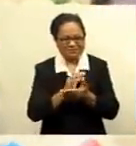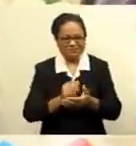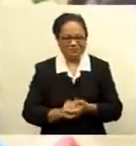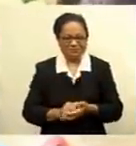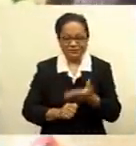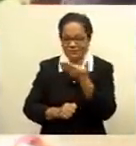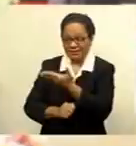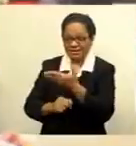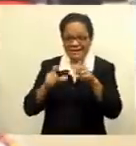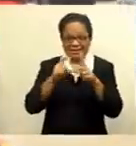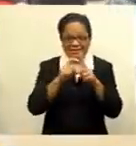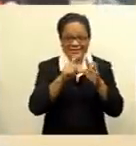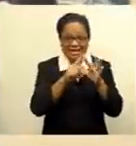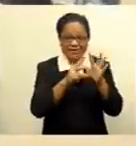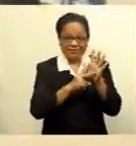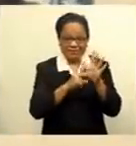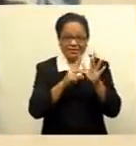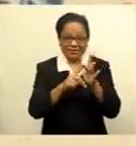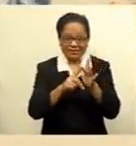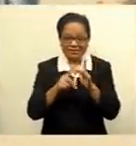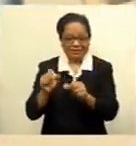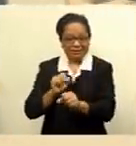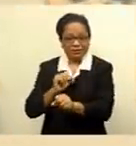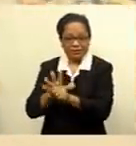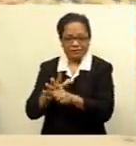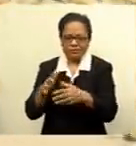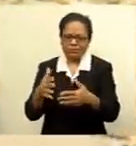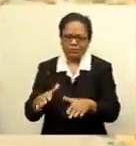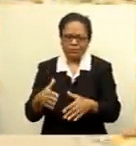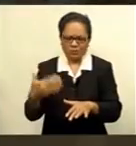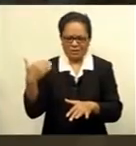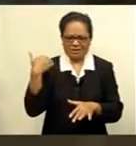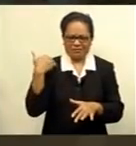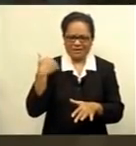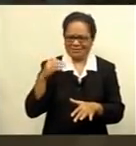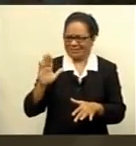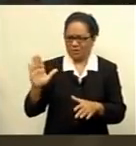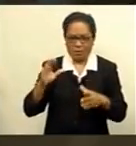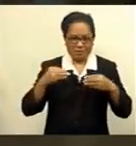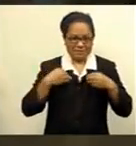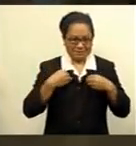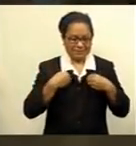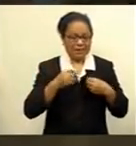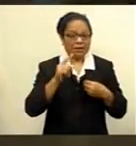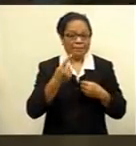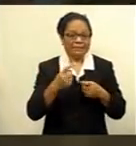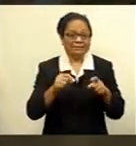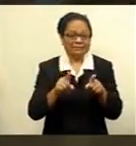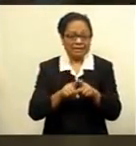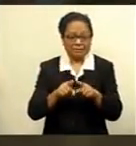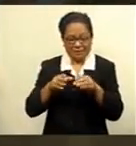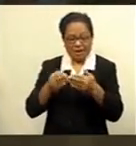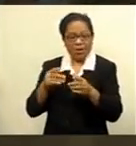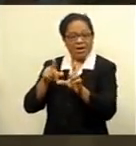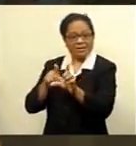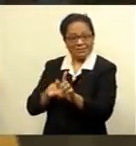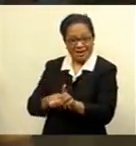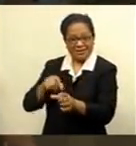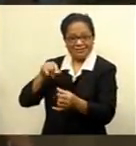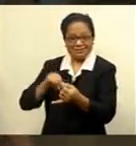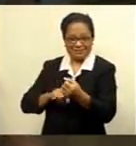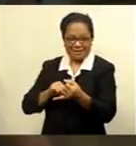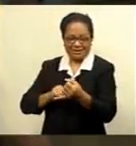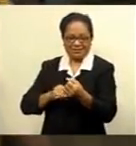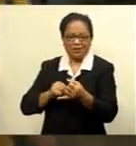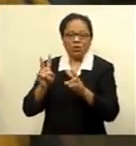says the COVID-19 pandemic has not only affected her sales at the market, it has also forced her younger son to look for work during his extended